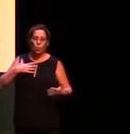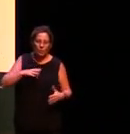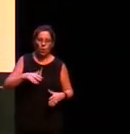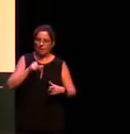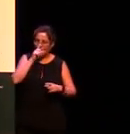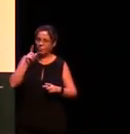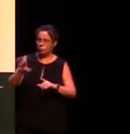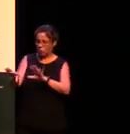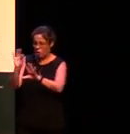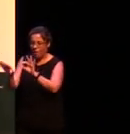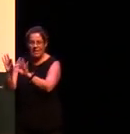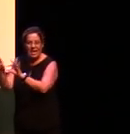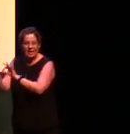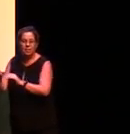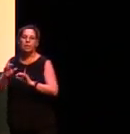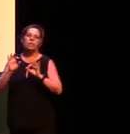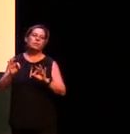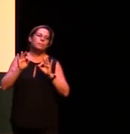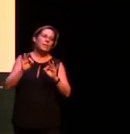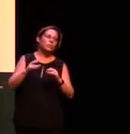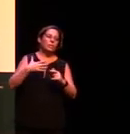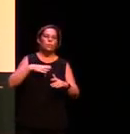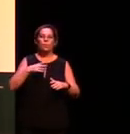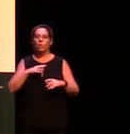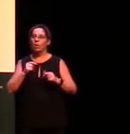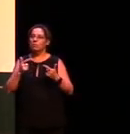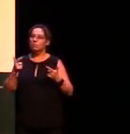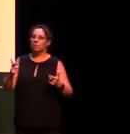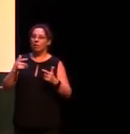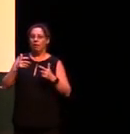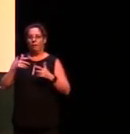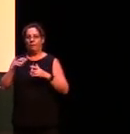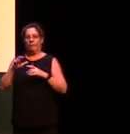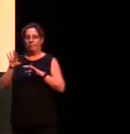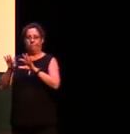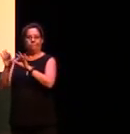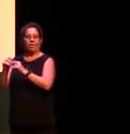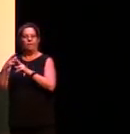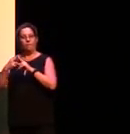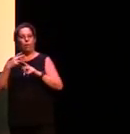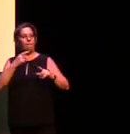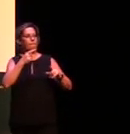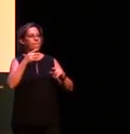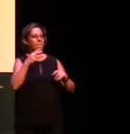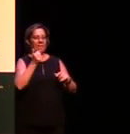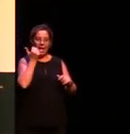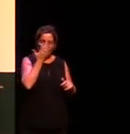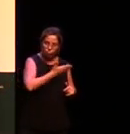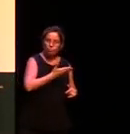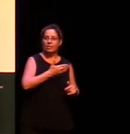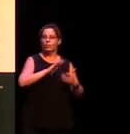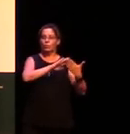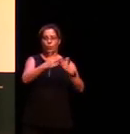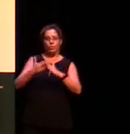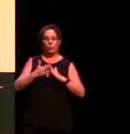nominations and we would especially like to get nominations from inside Aboriginal and other Indigenous communities of people